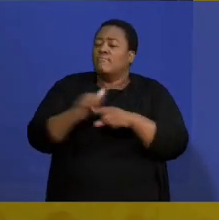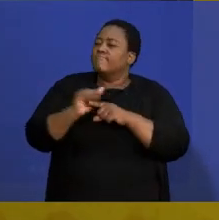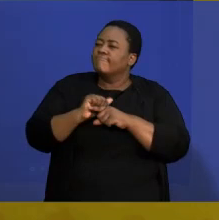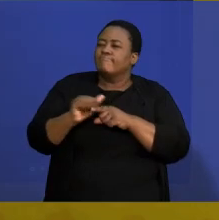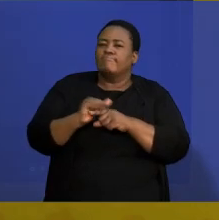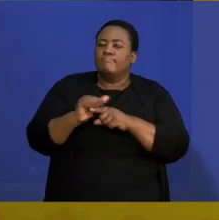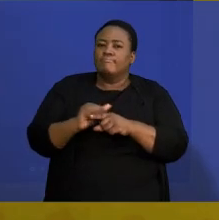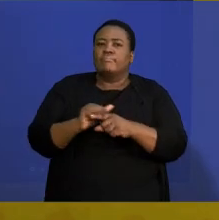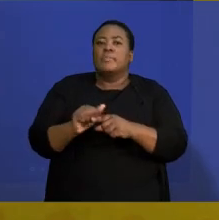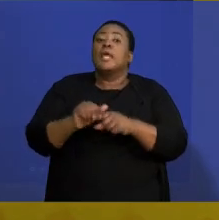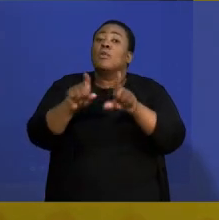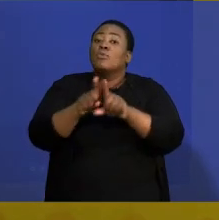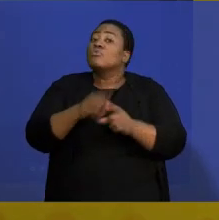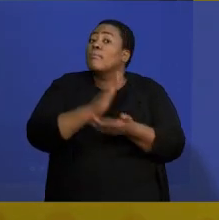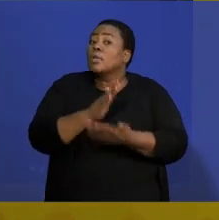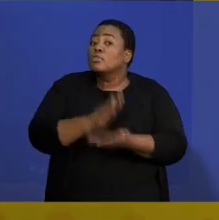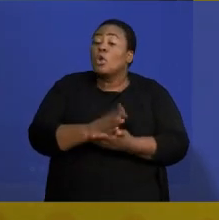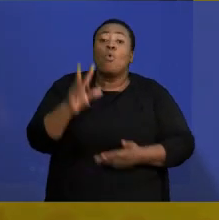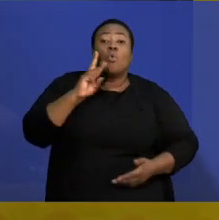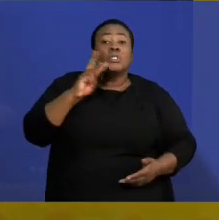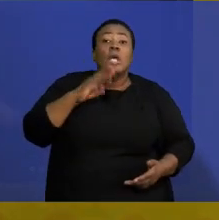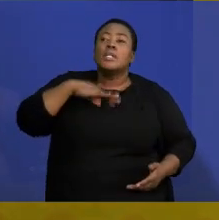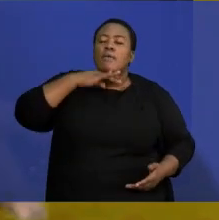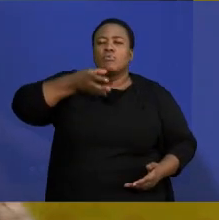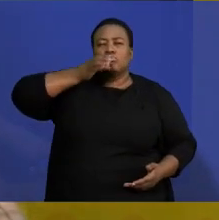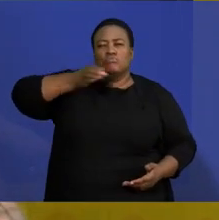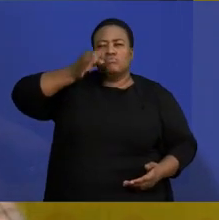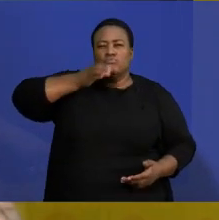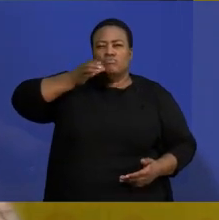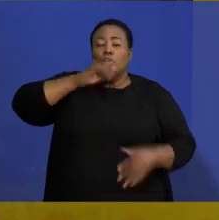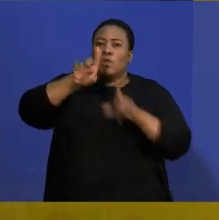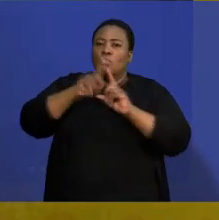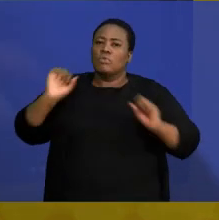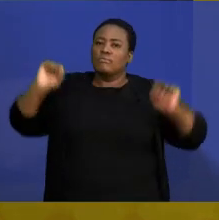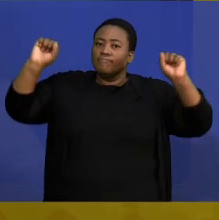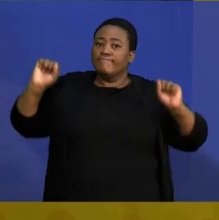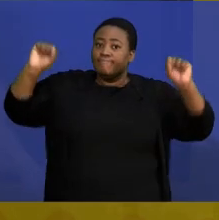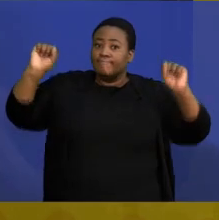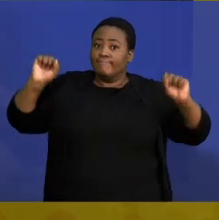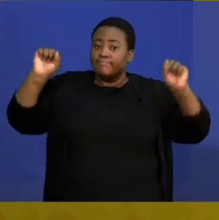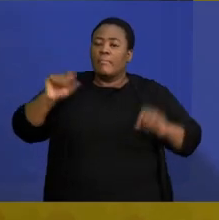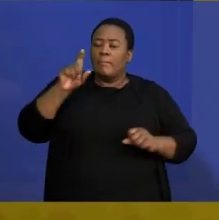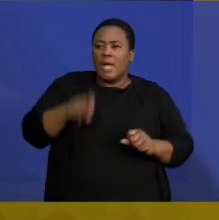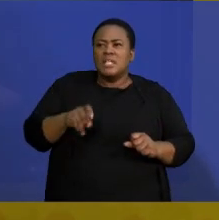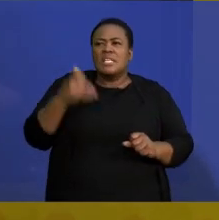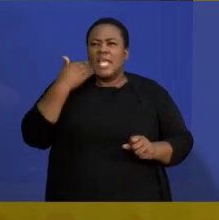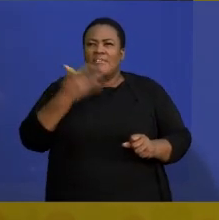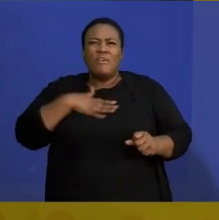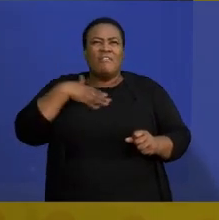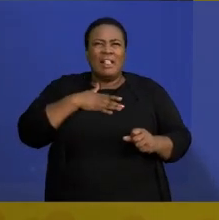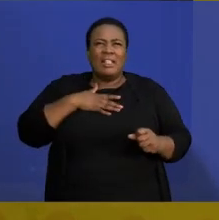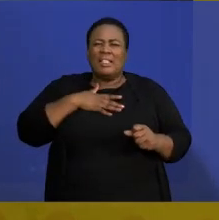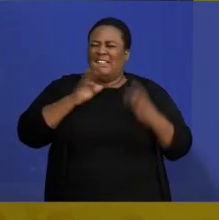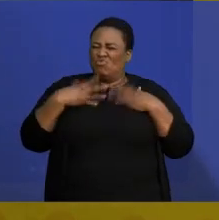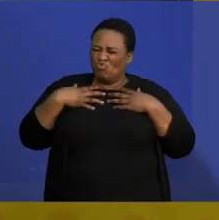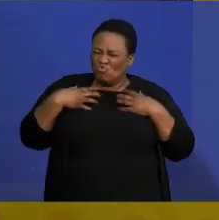you drink enough water while you are practicing. Make sure that you exercise regularly. Talk to someone, guys, if you are feeling stressed,